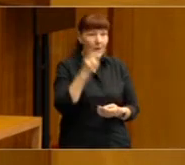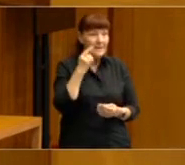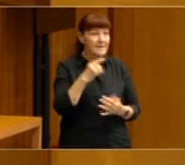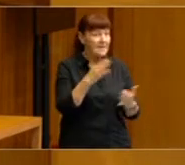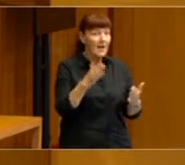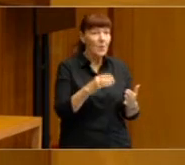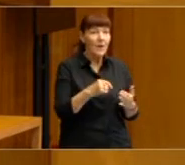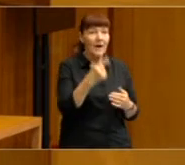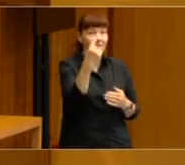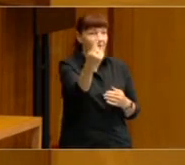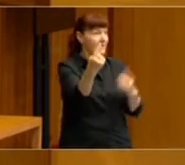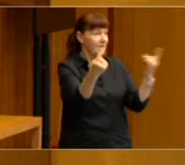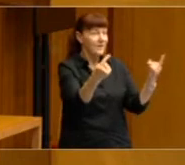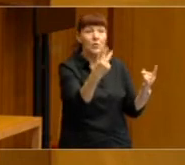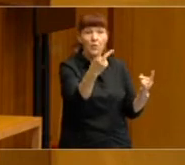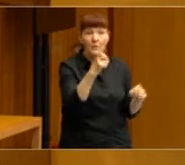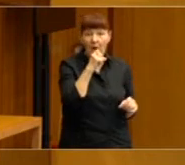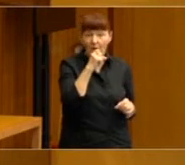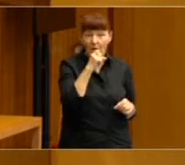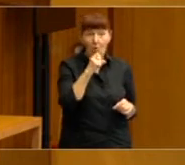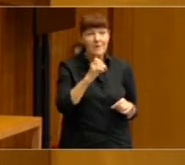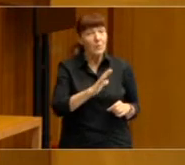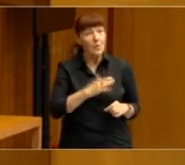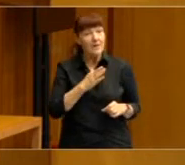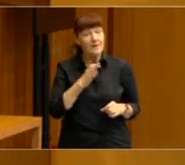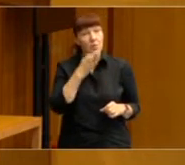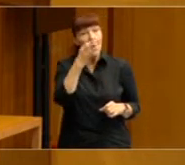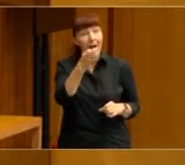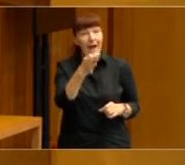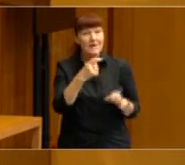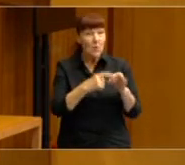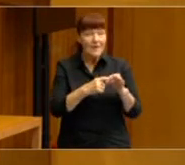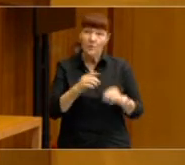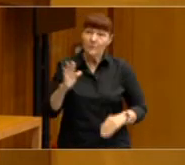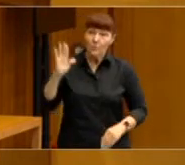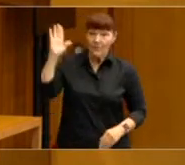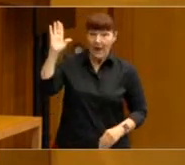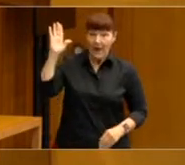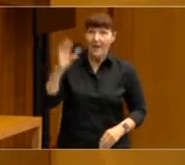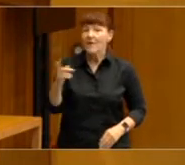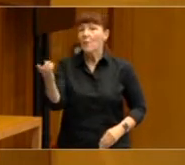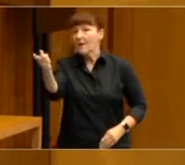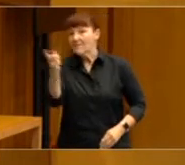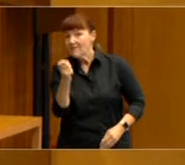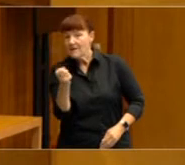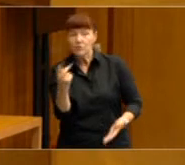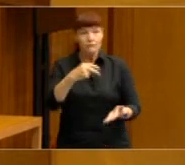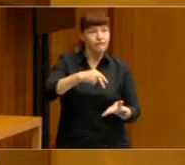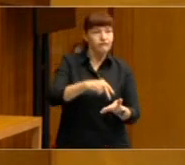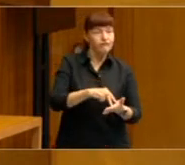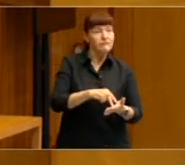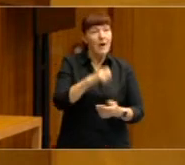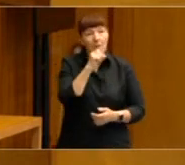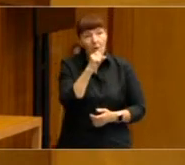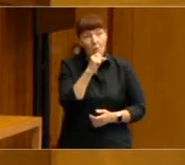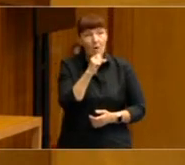we've got two microphones. So if you're interested in asking a question, perhaps you could put up your hand and then one by one, we'll ask you to come to the microphone and ask your